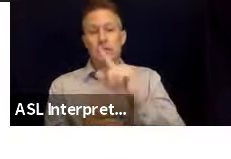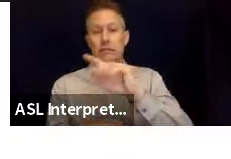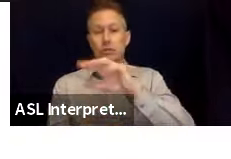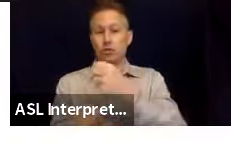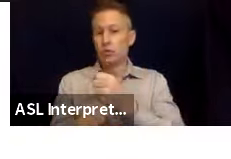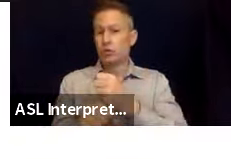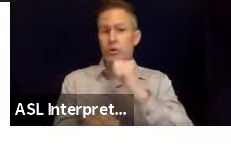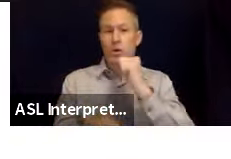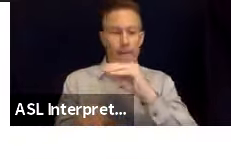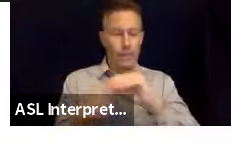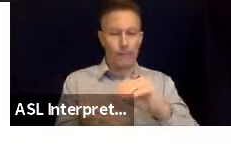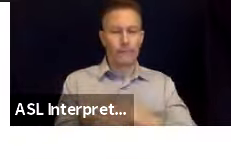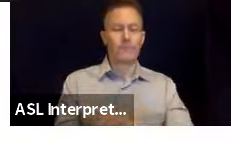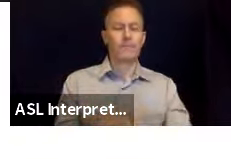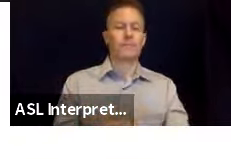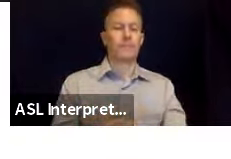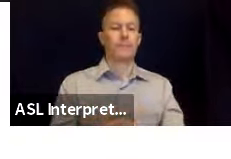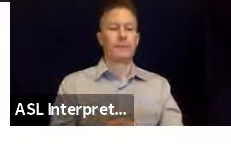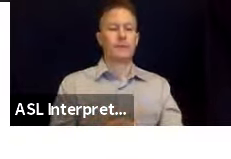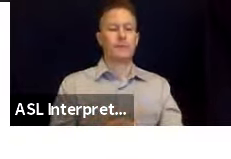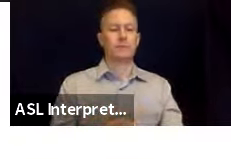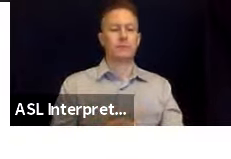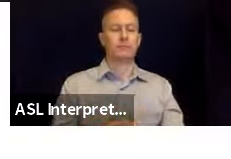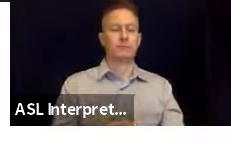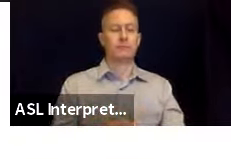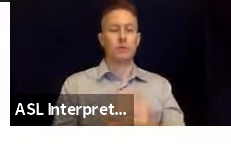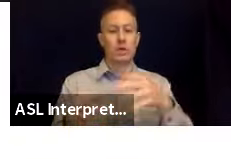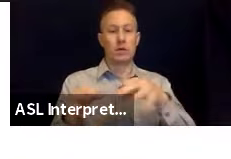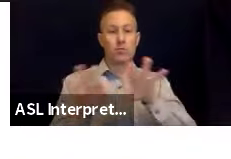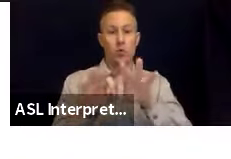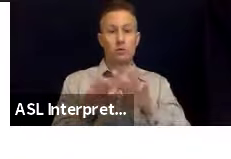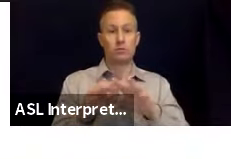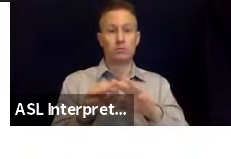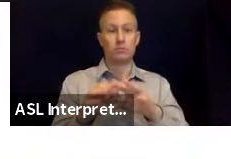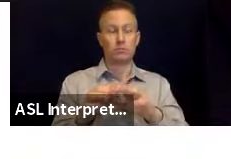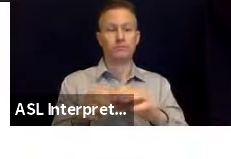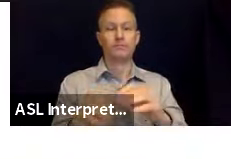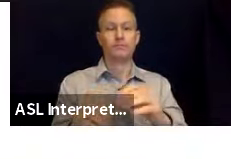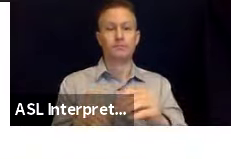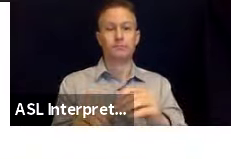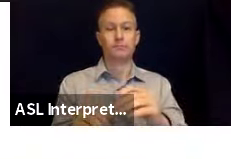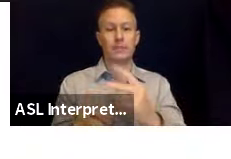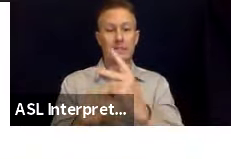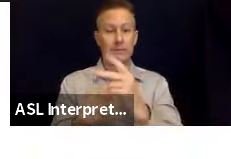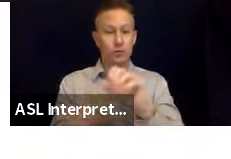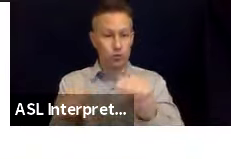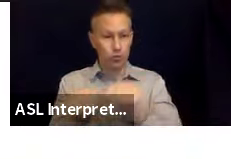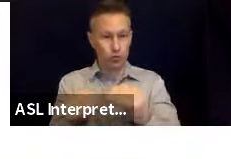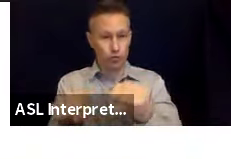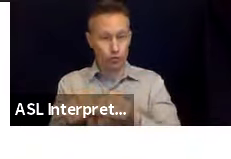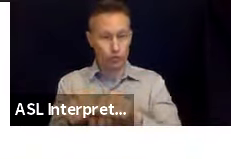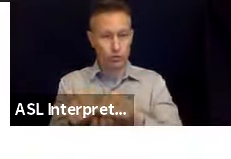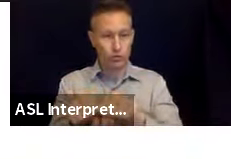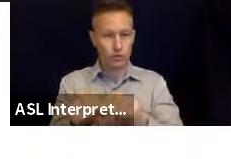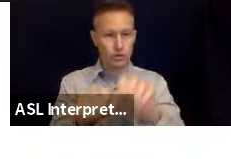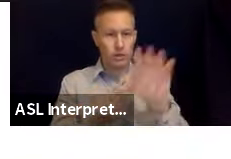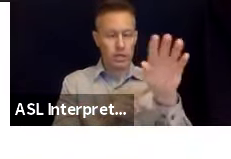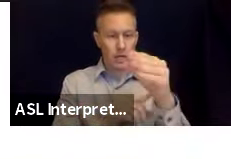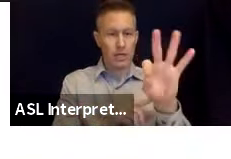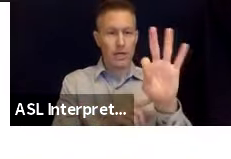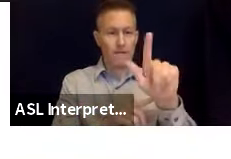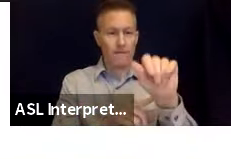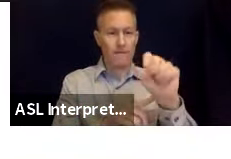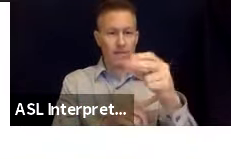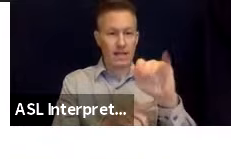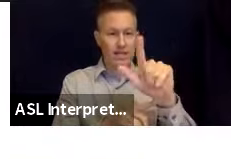is why we say keep shoes and a flashlight in a bag attached to your bed, not just under your bed, attached to